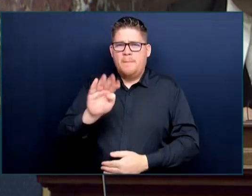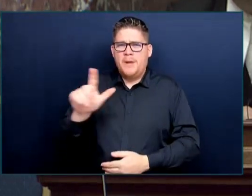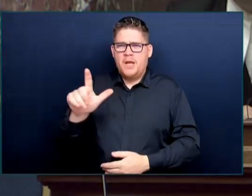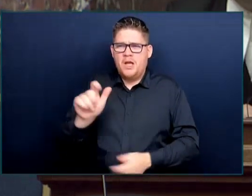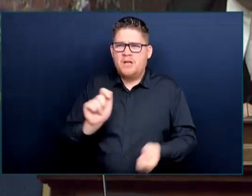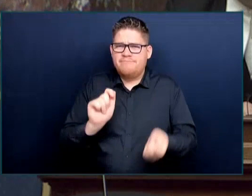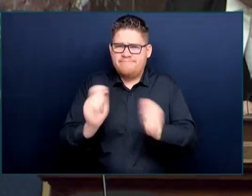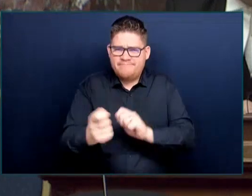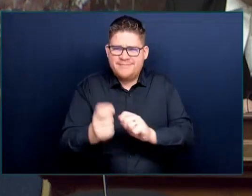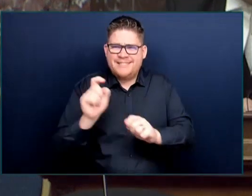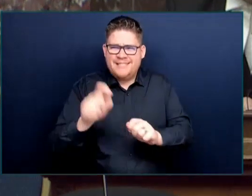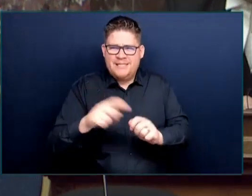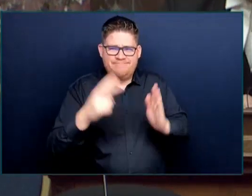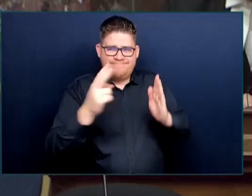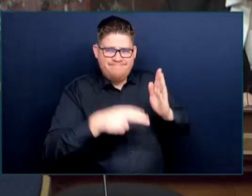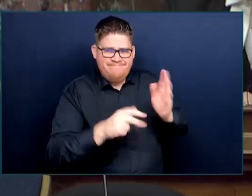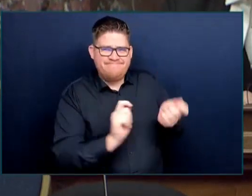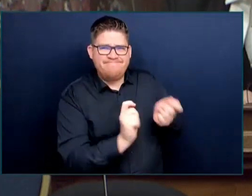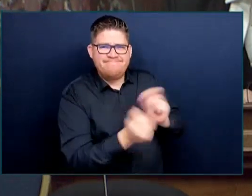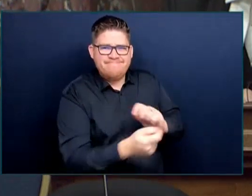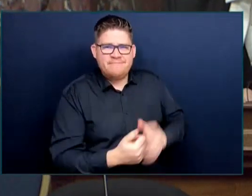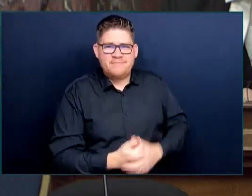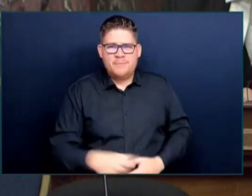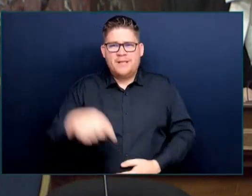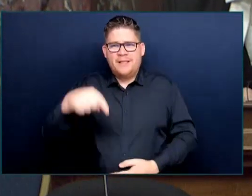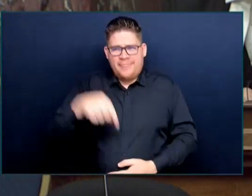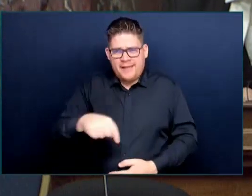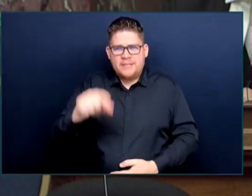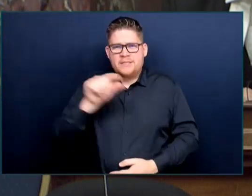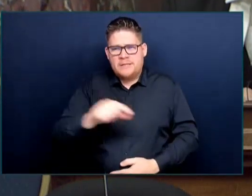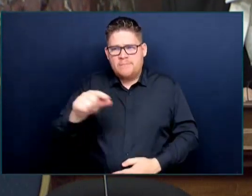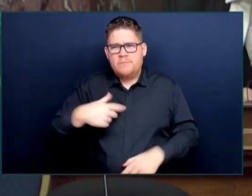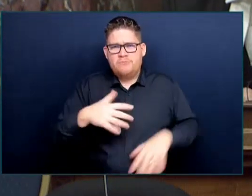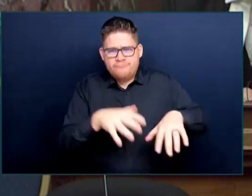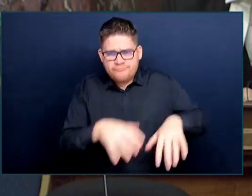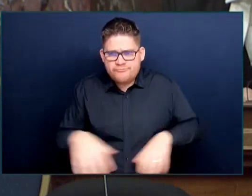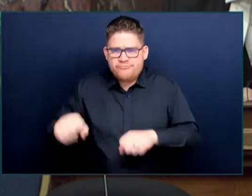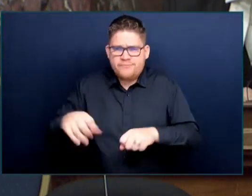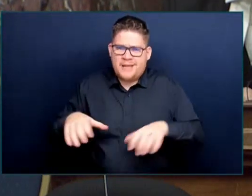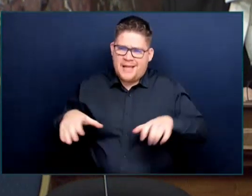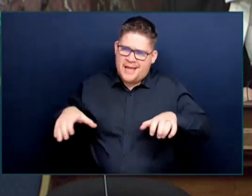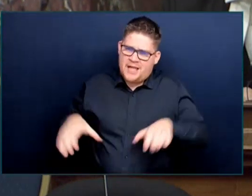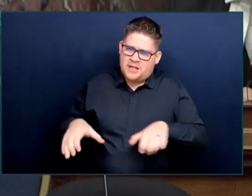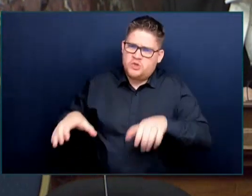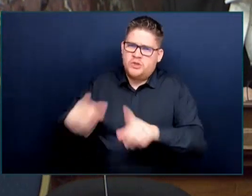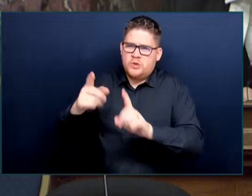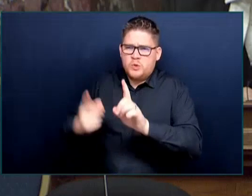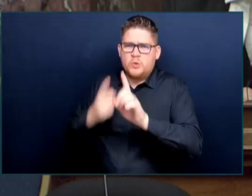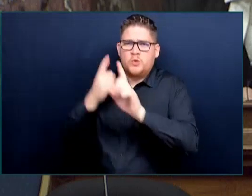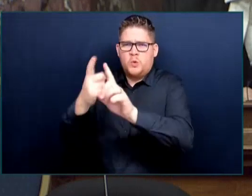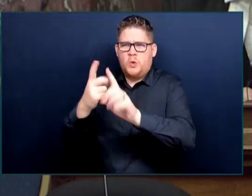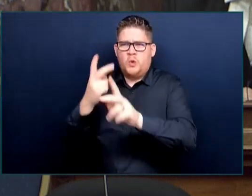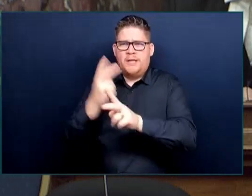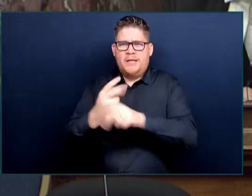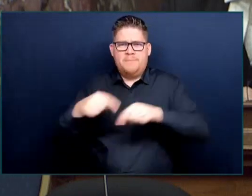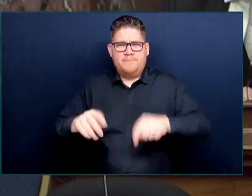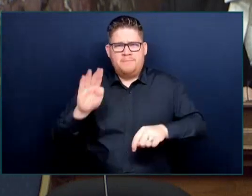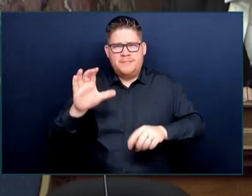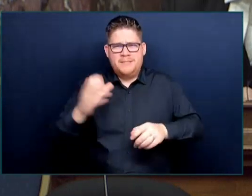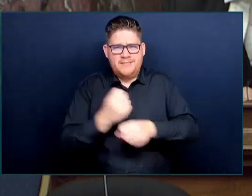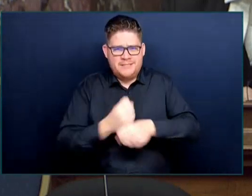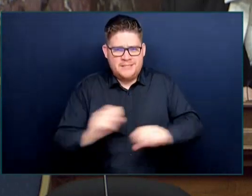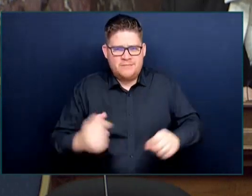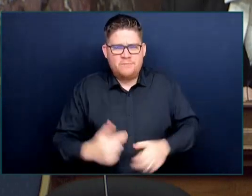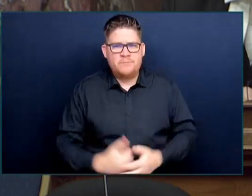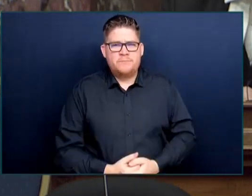to keep our communities safe. We issued a new bail directive for repeat violent offending to all Crown prosecutors. We're